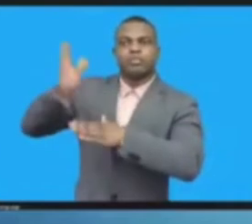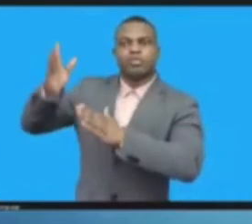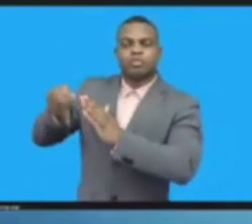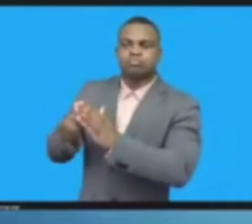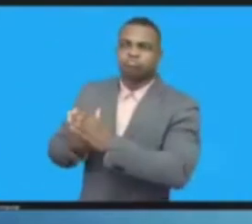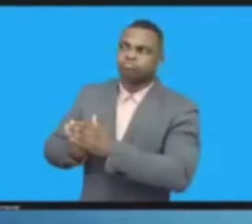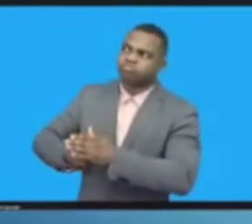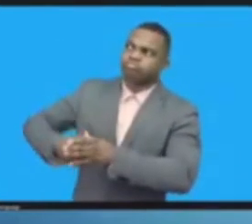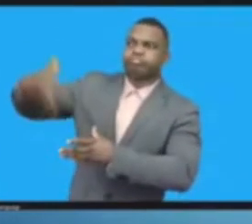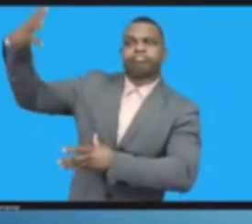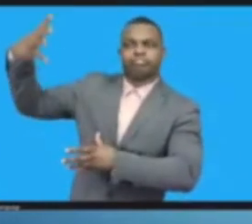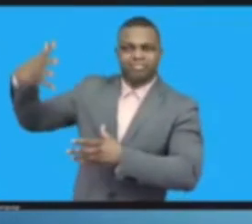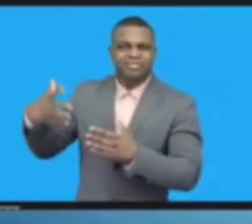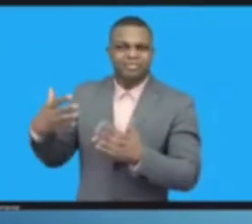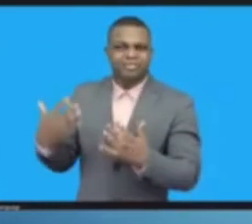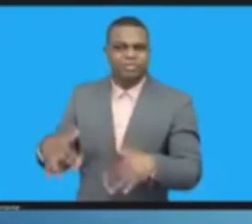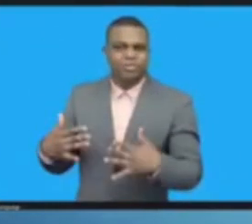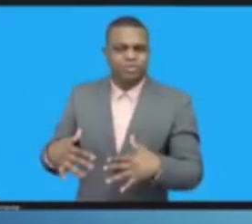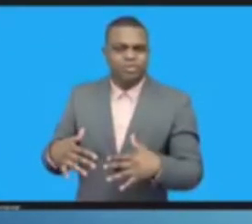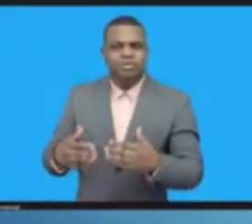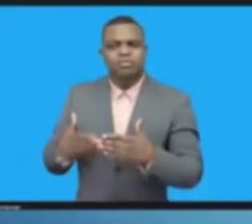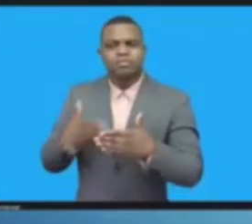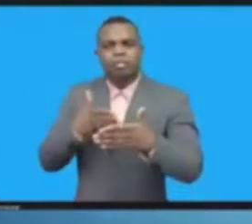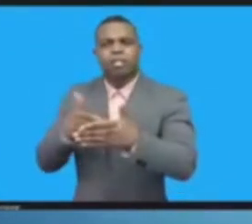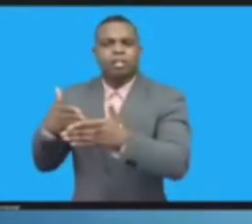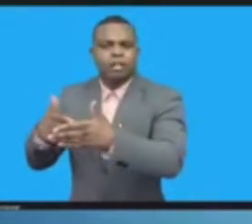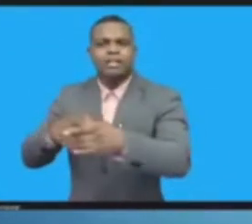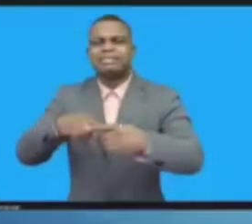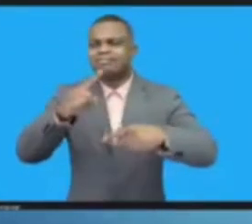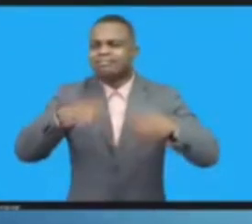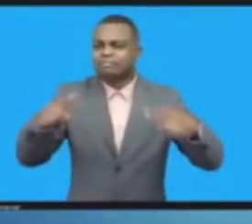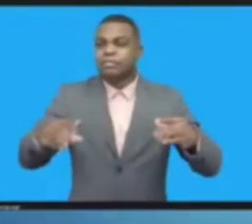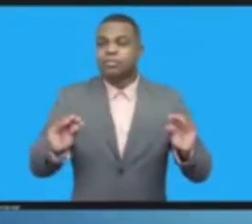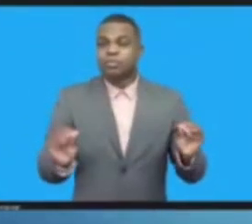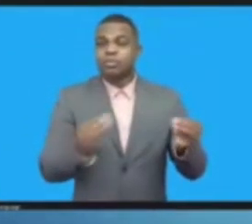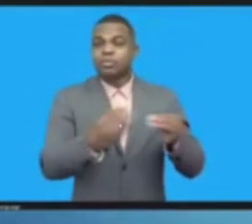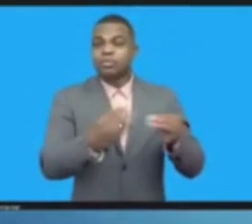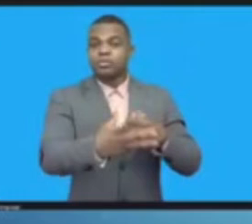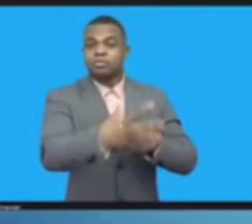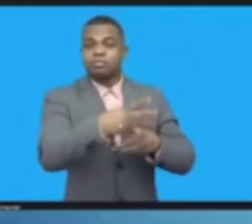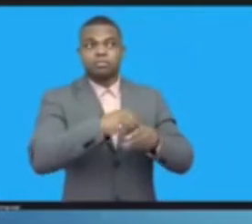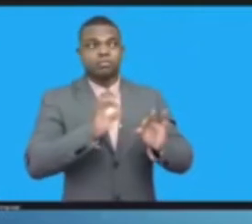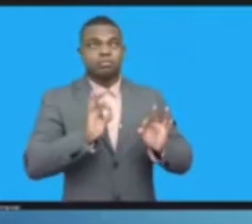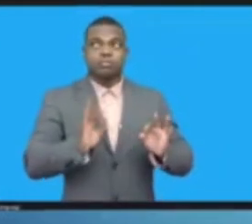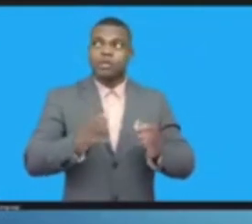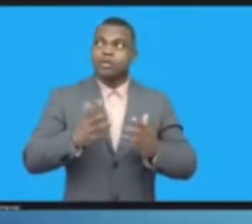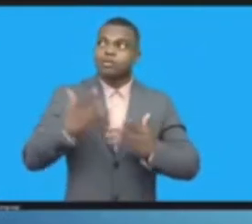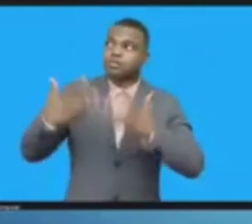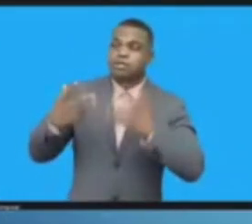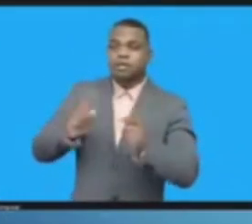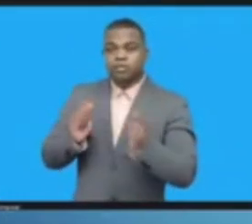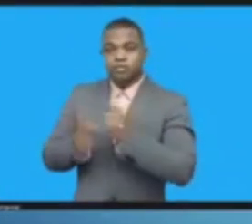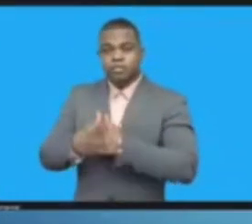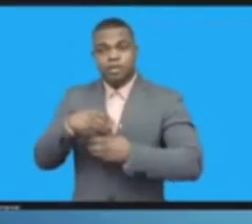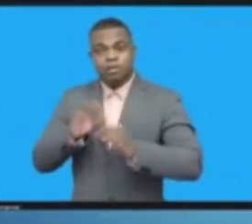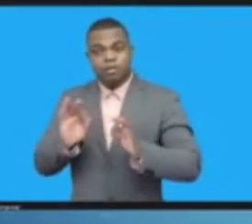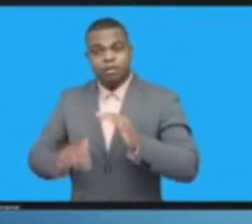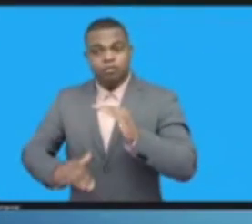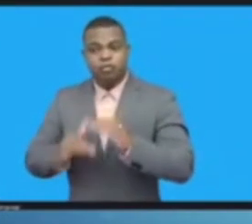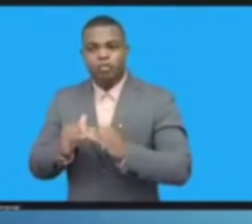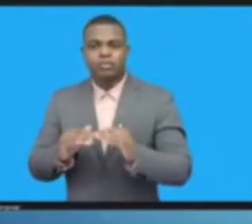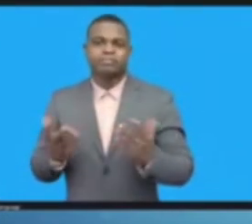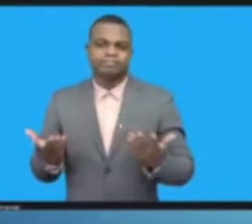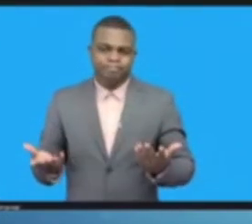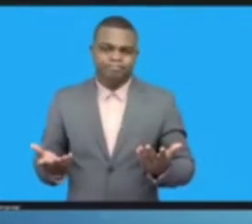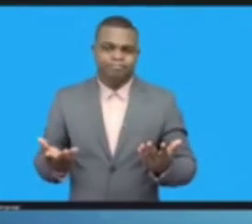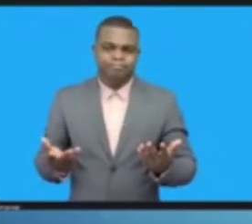The changes we seek can be attained by rethinking ideas like youth and newbies are inexperienced and